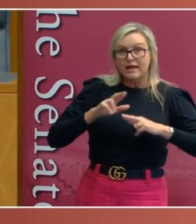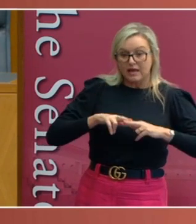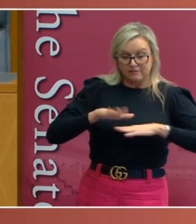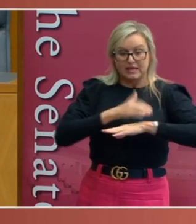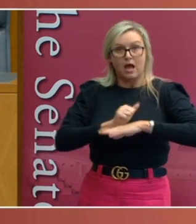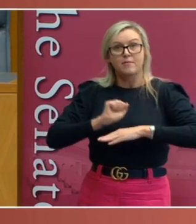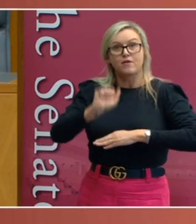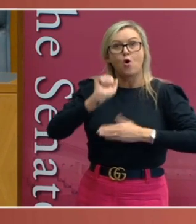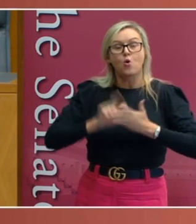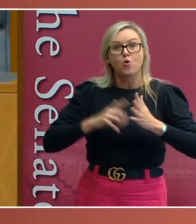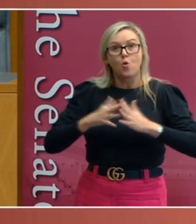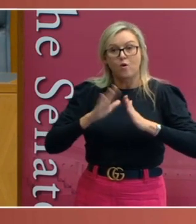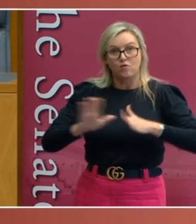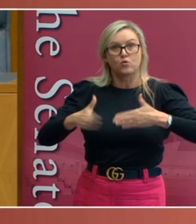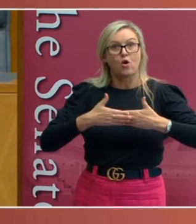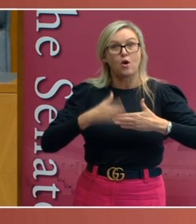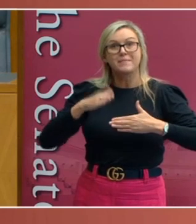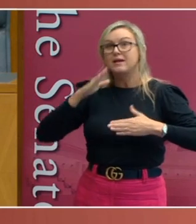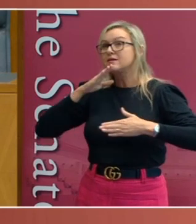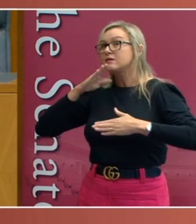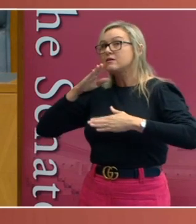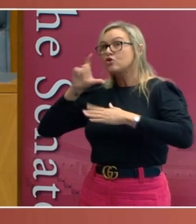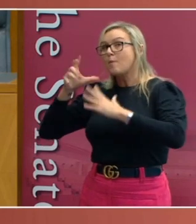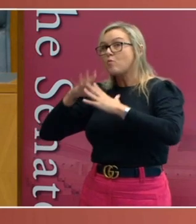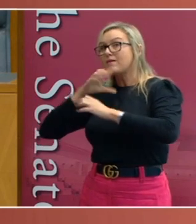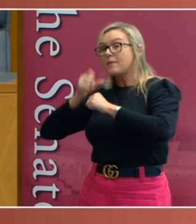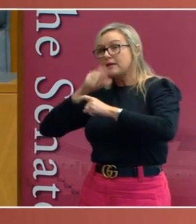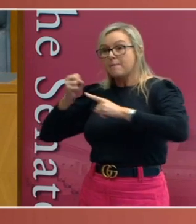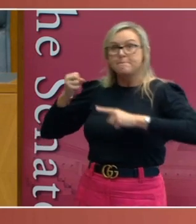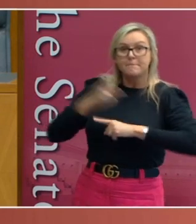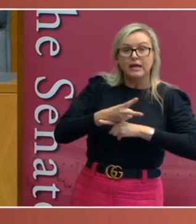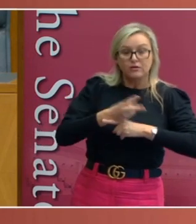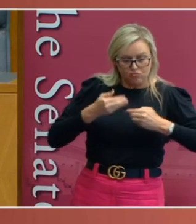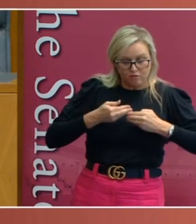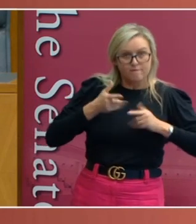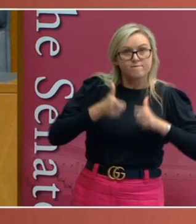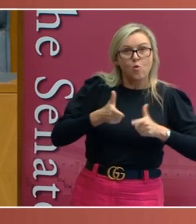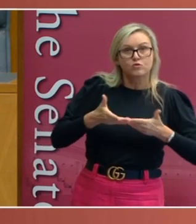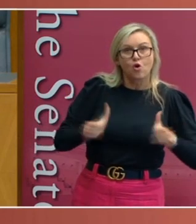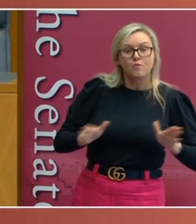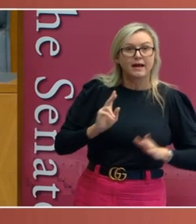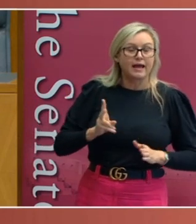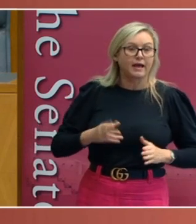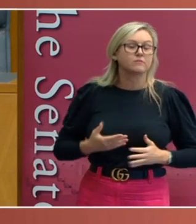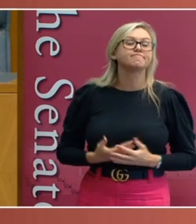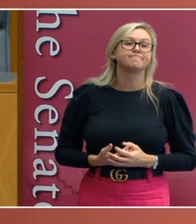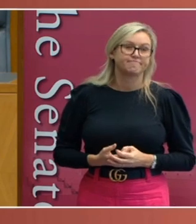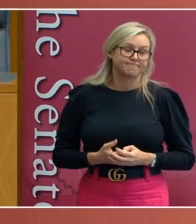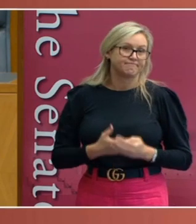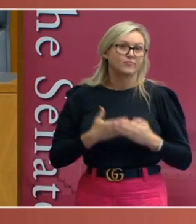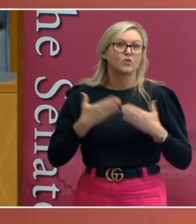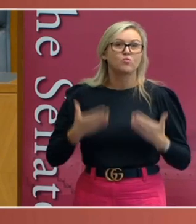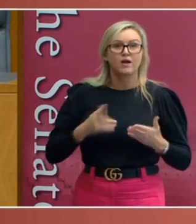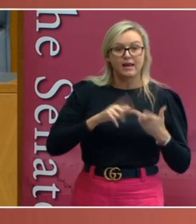Section 109 of the Constitution provides that where valid Commonwealth and state laws